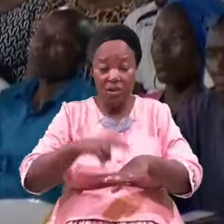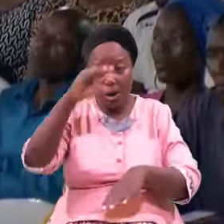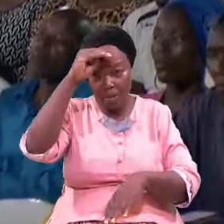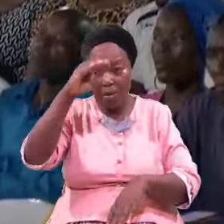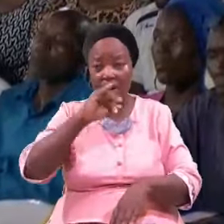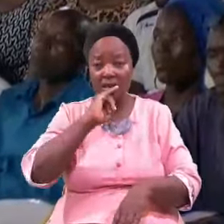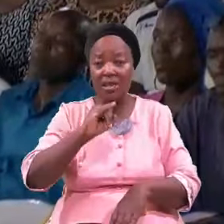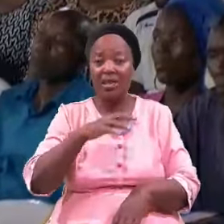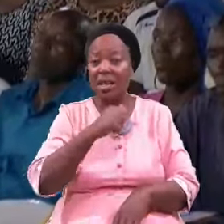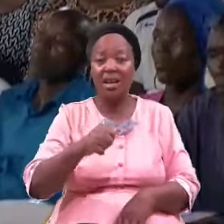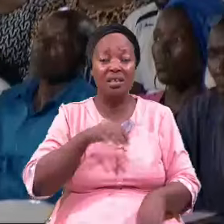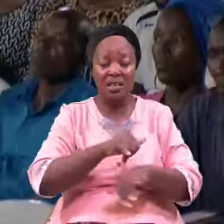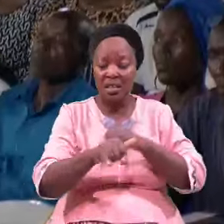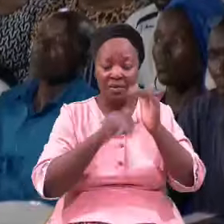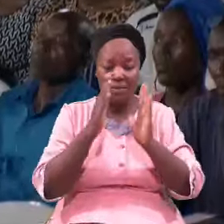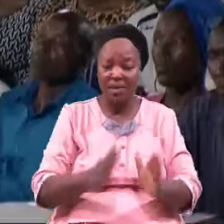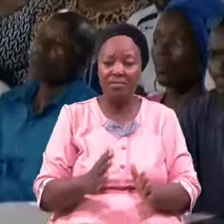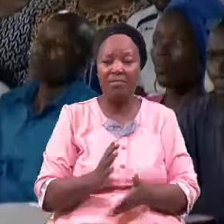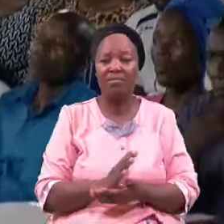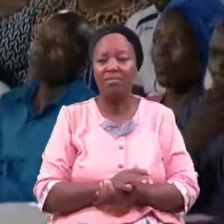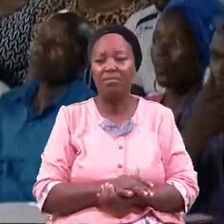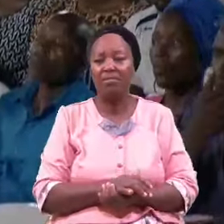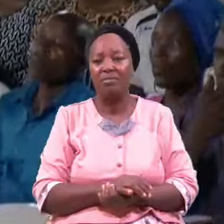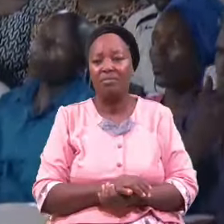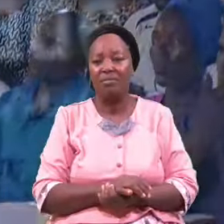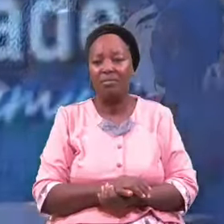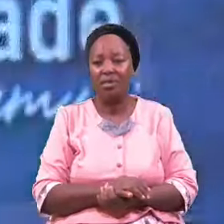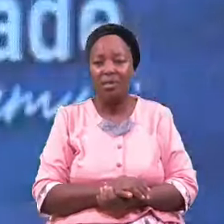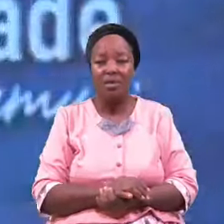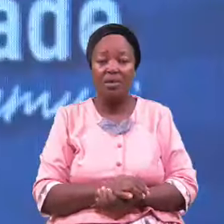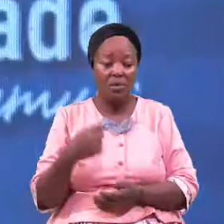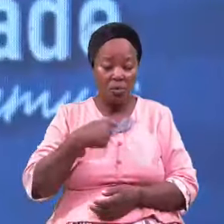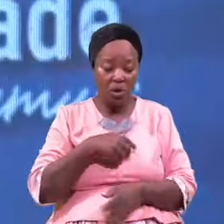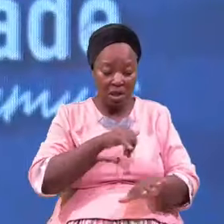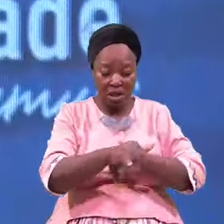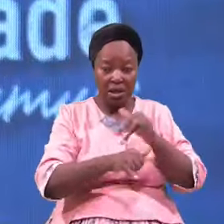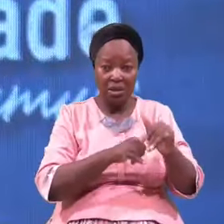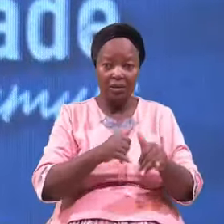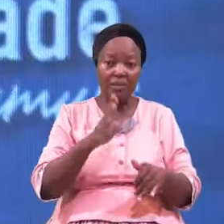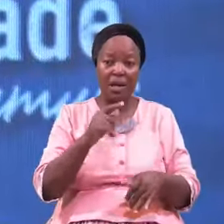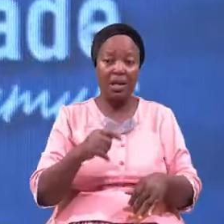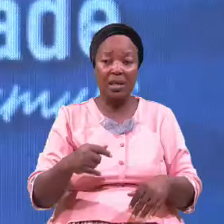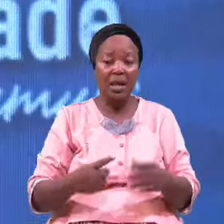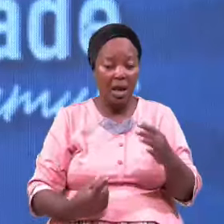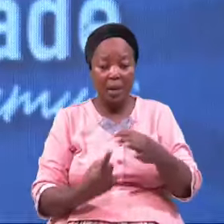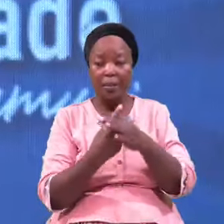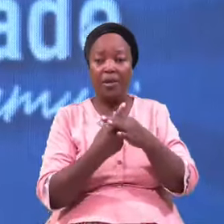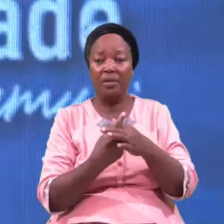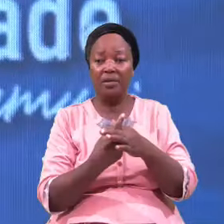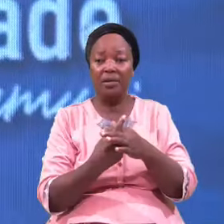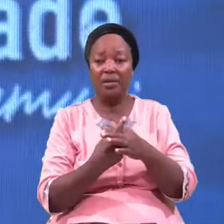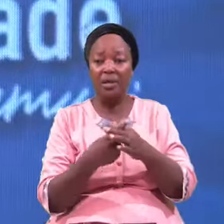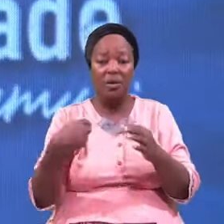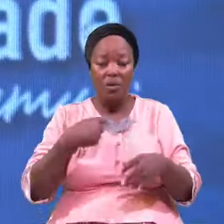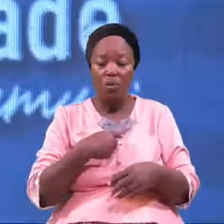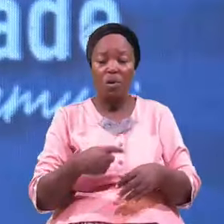A Deceiver We Deceived By Appearance We Deceived